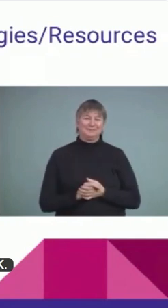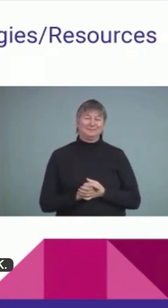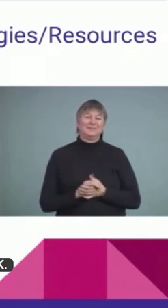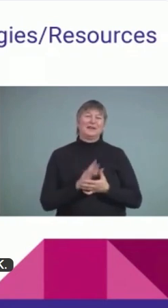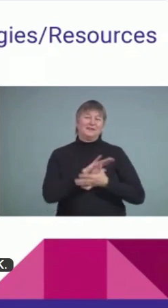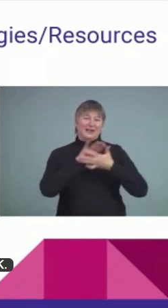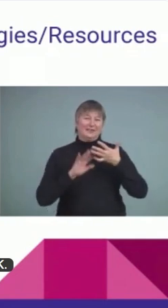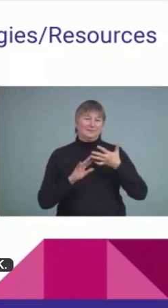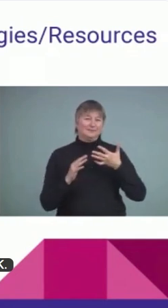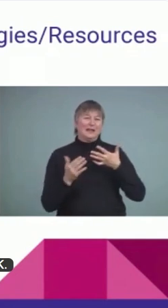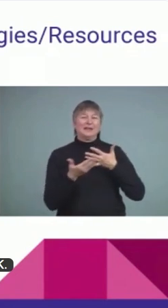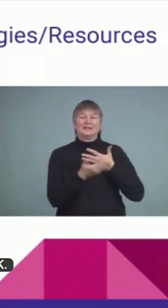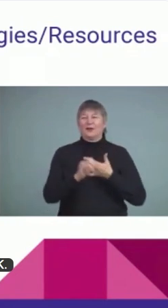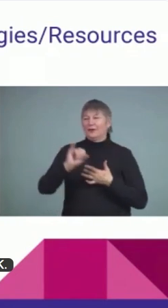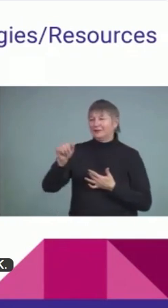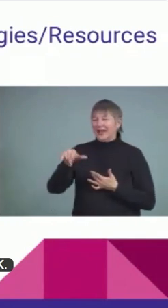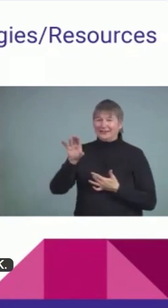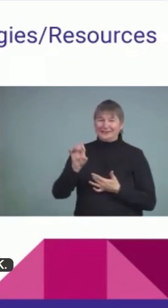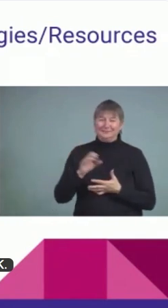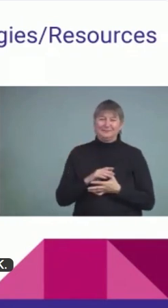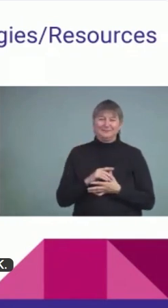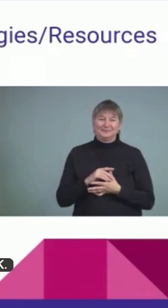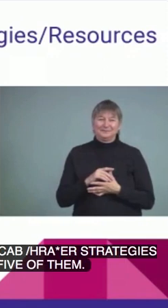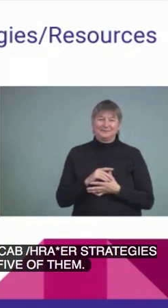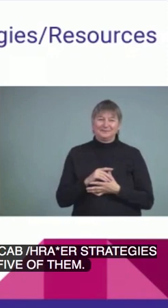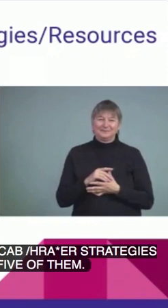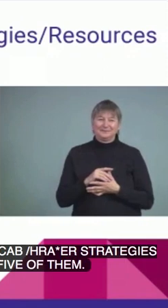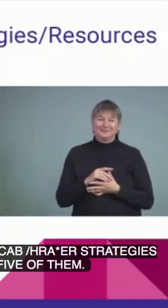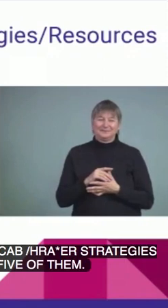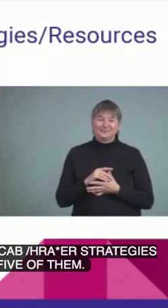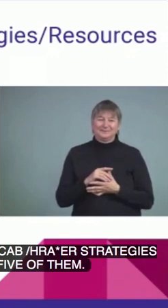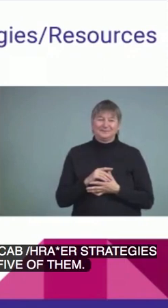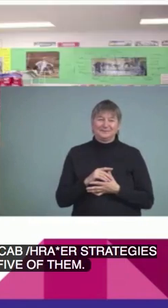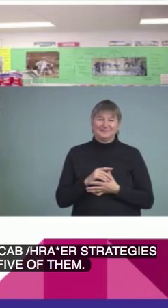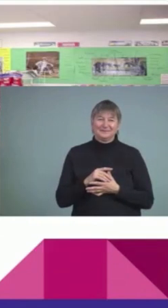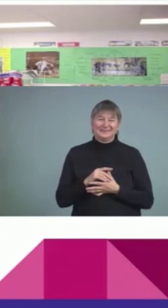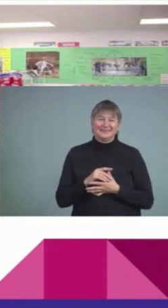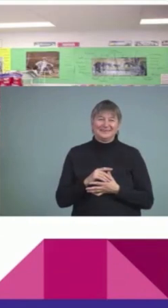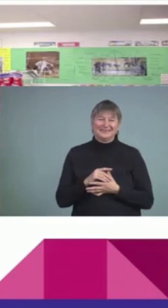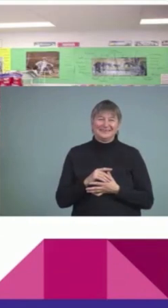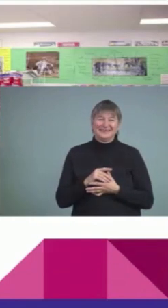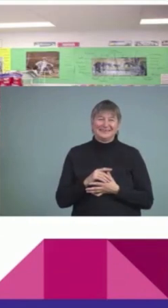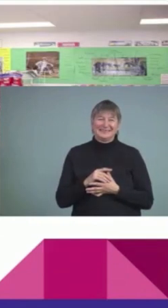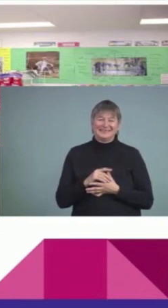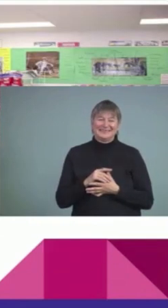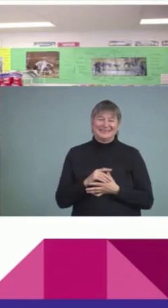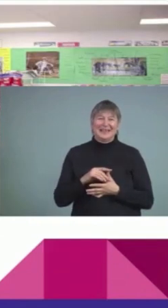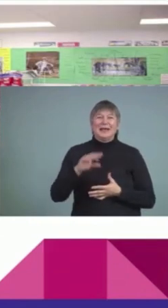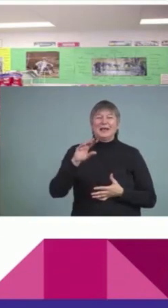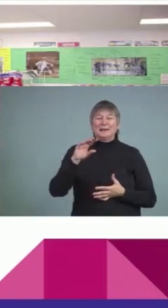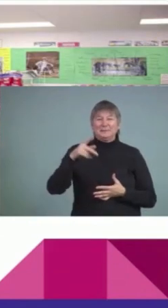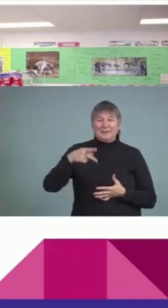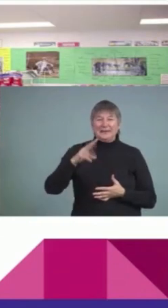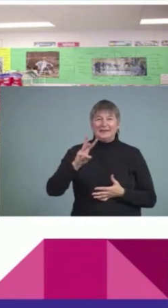five of them. Go ahead. Okay. So, click the slide. There you go. Thanks. Quim is the first